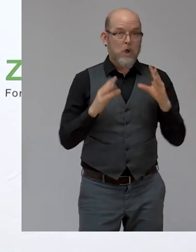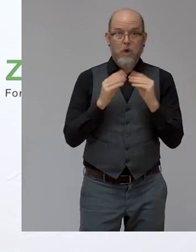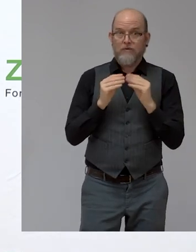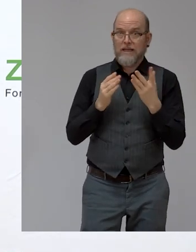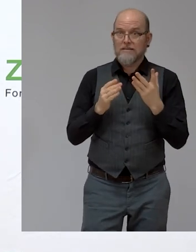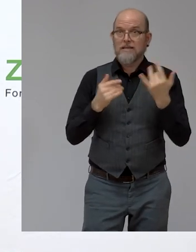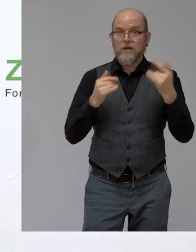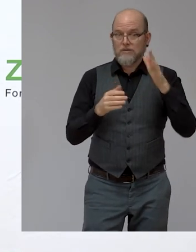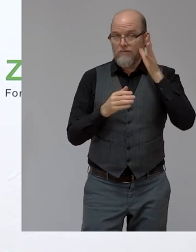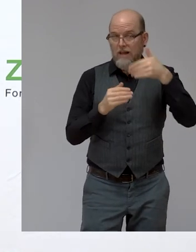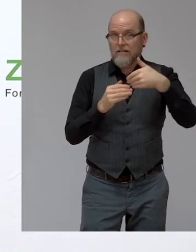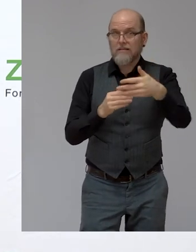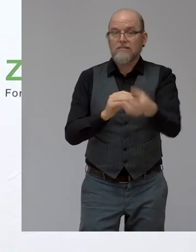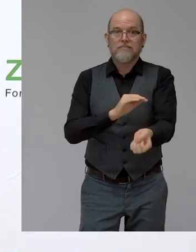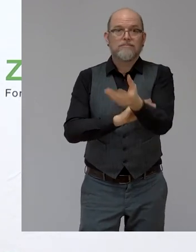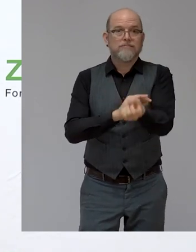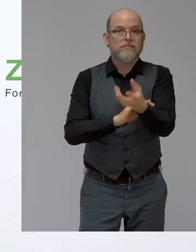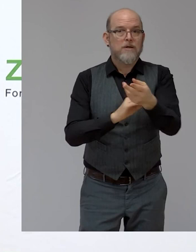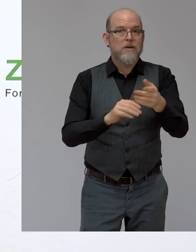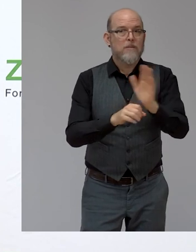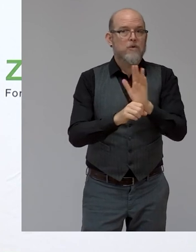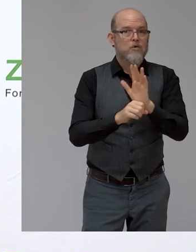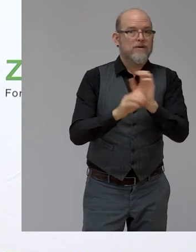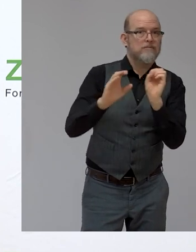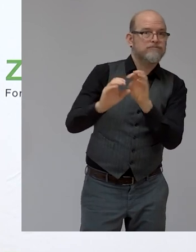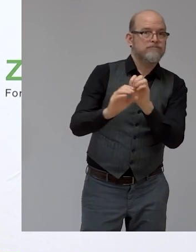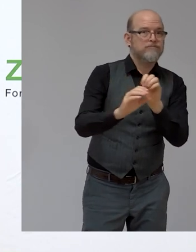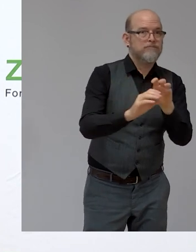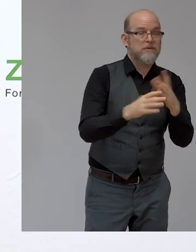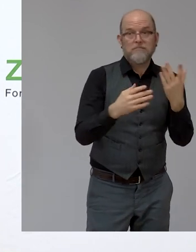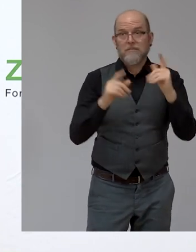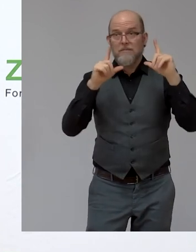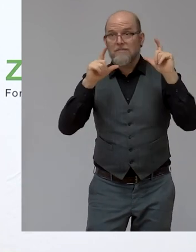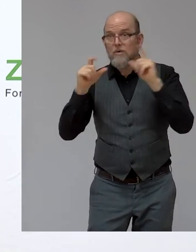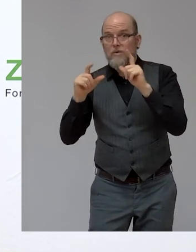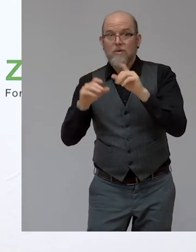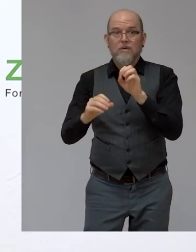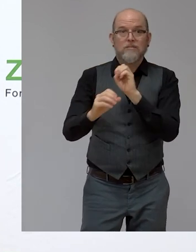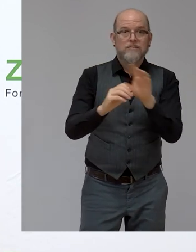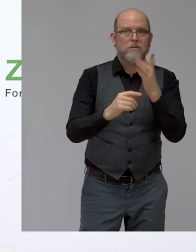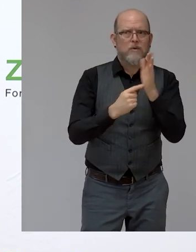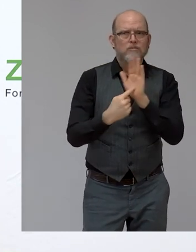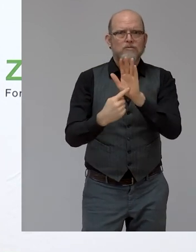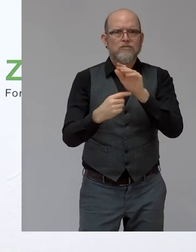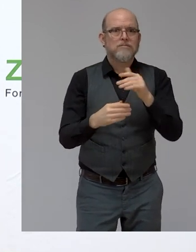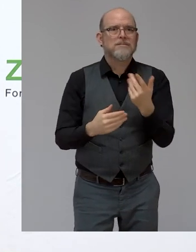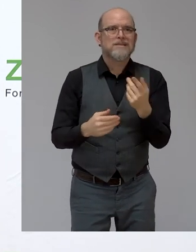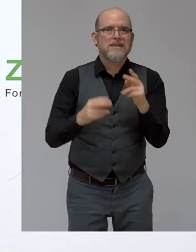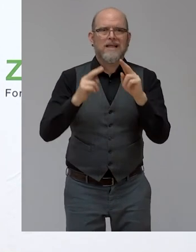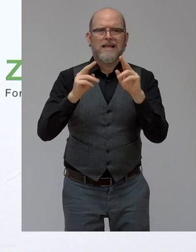uh, our, our video and, and, uh, photo content also available by a kind of Netflix style, um,